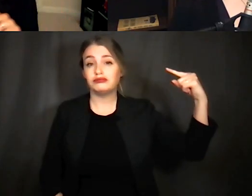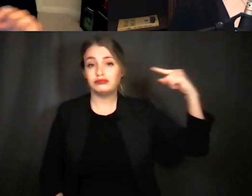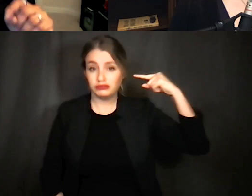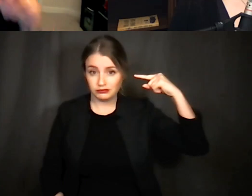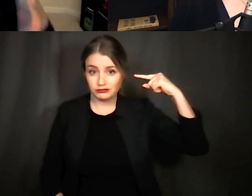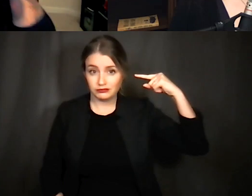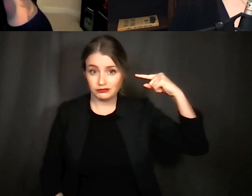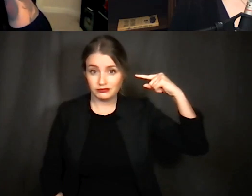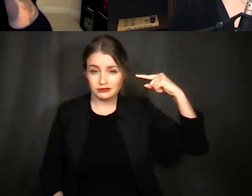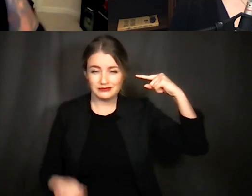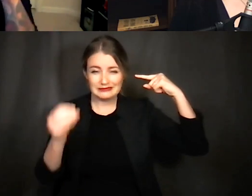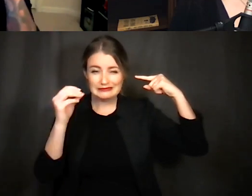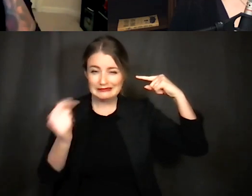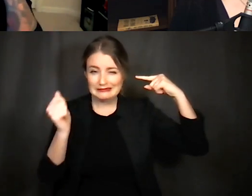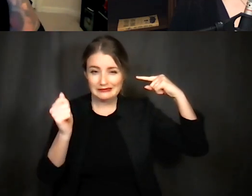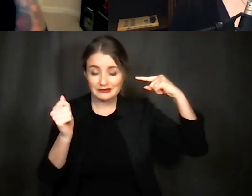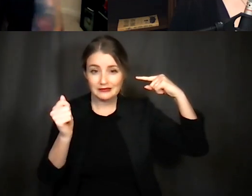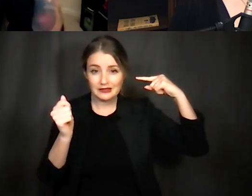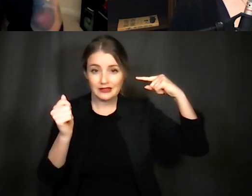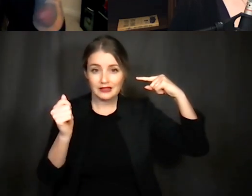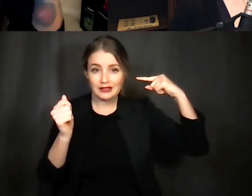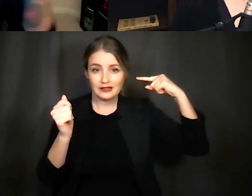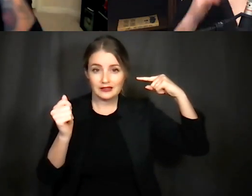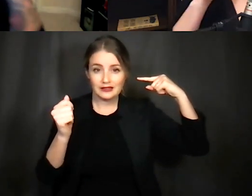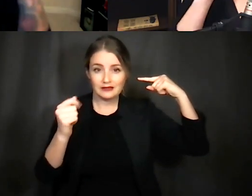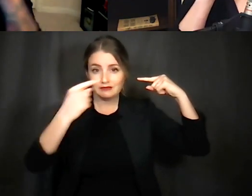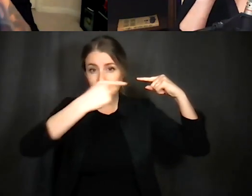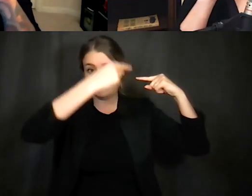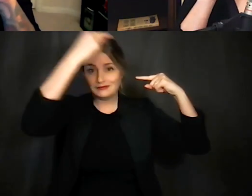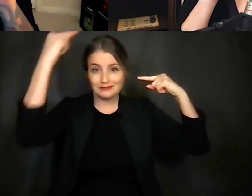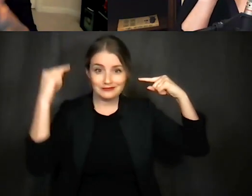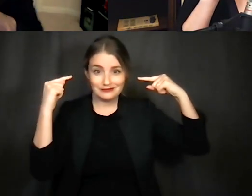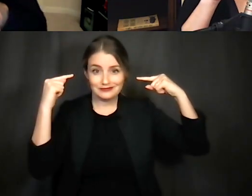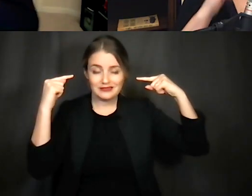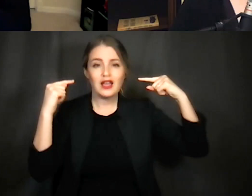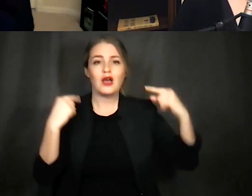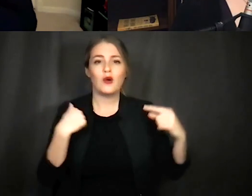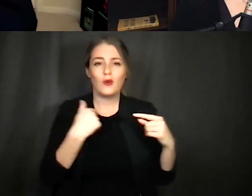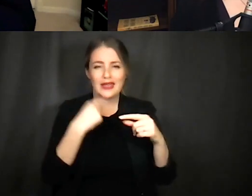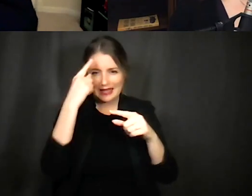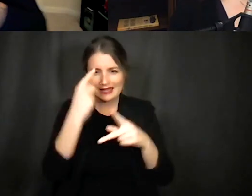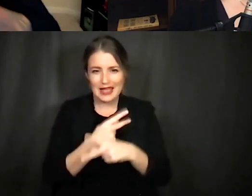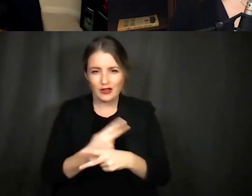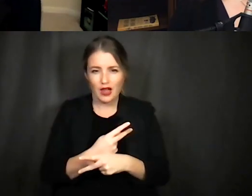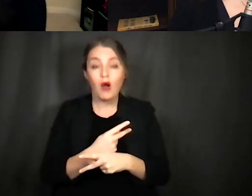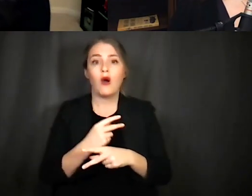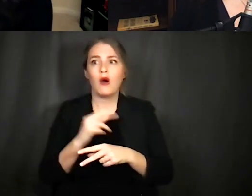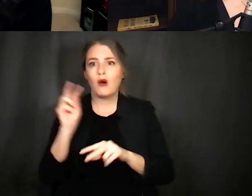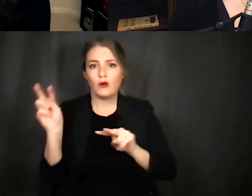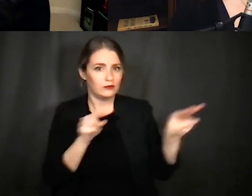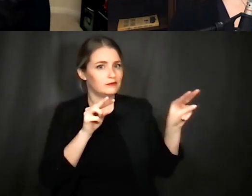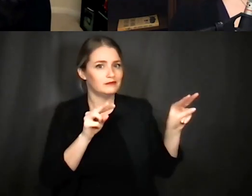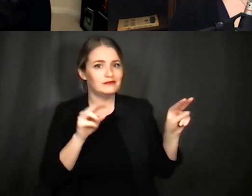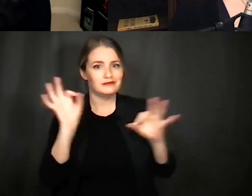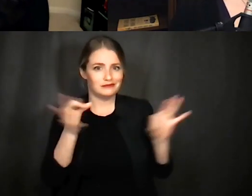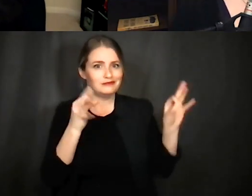microseconds before this ear is enough for our brains to calculate that difference and say it's closer to this side another